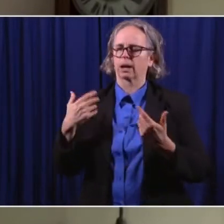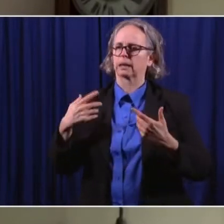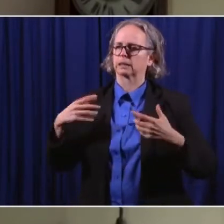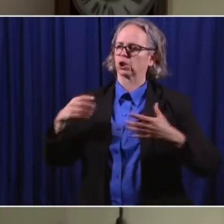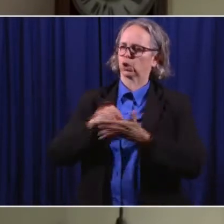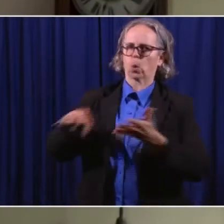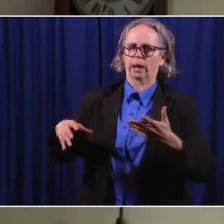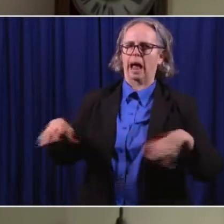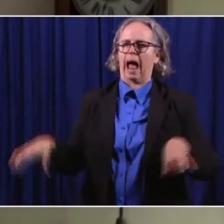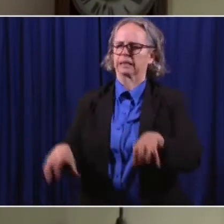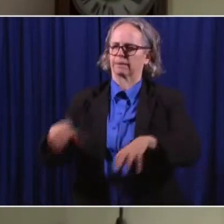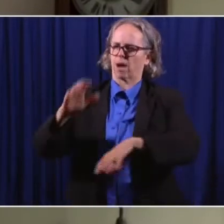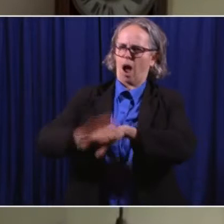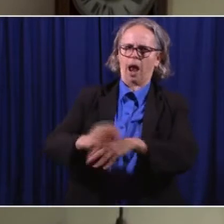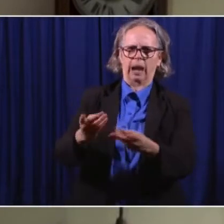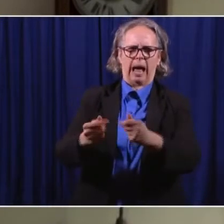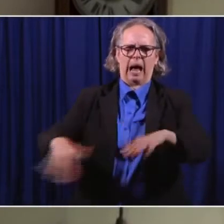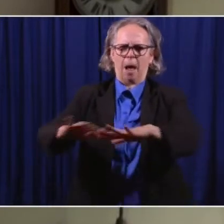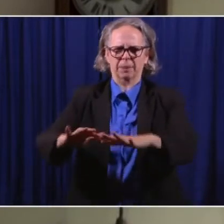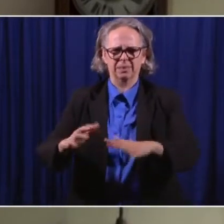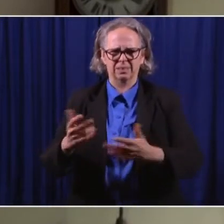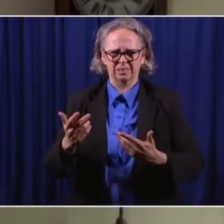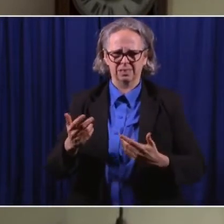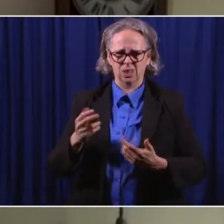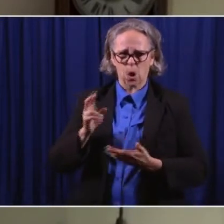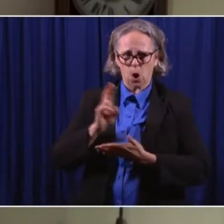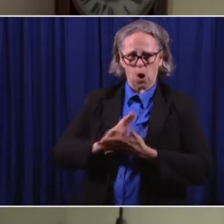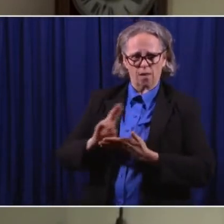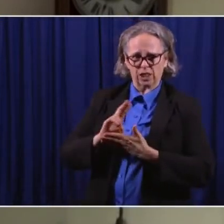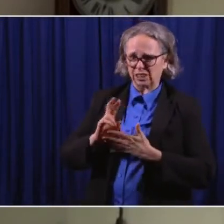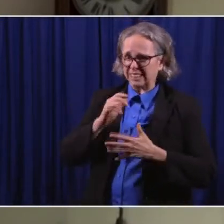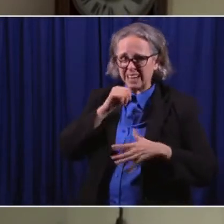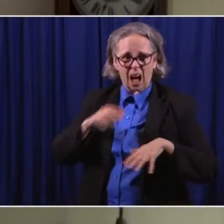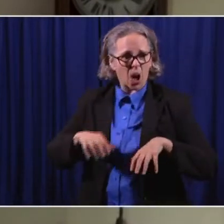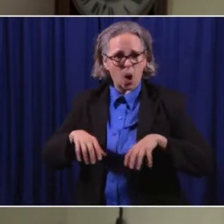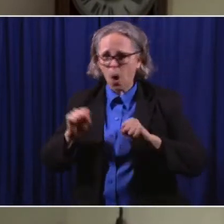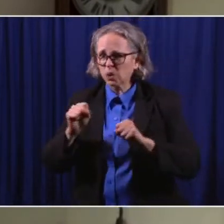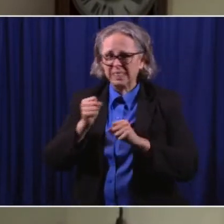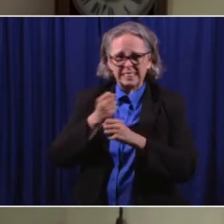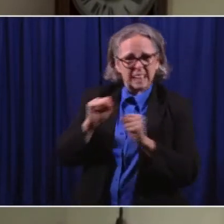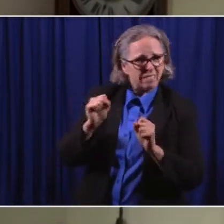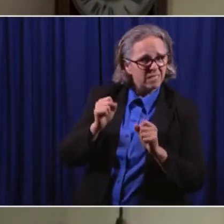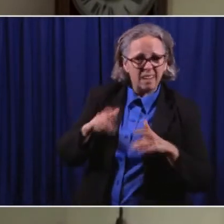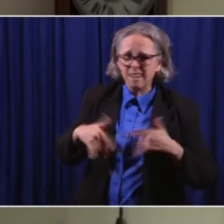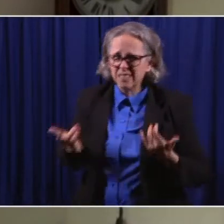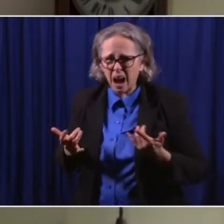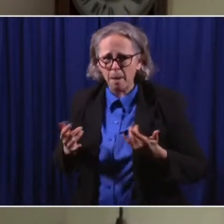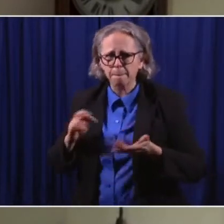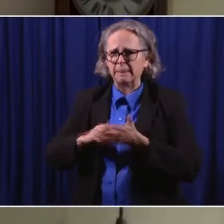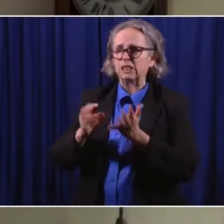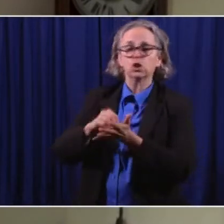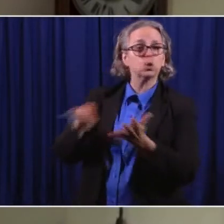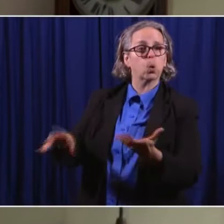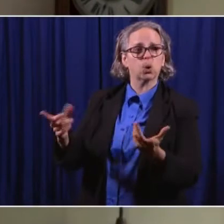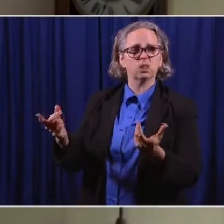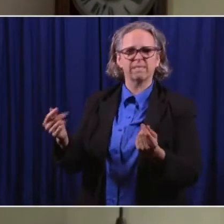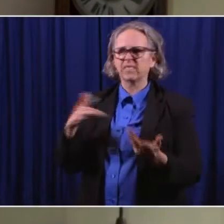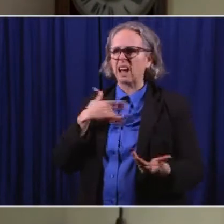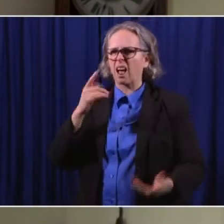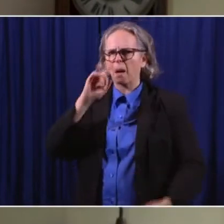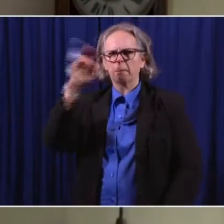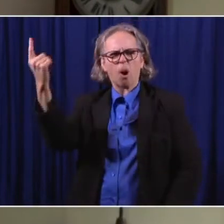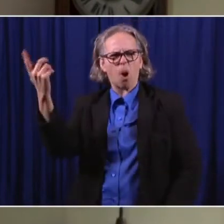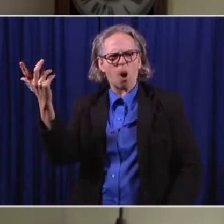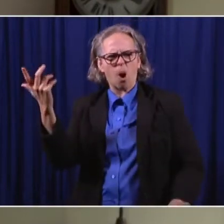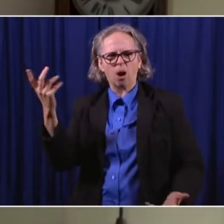sponsoring things to do on campus that is, in fact, safe, the student's perspective was people will go off and sort